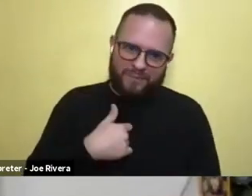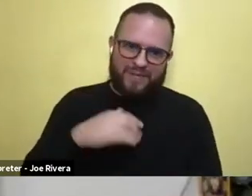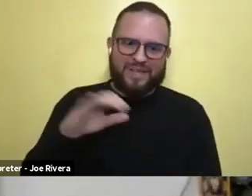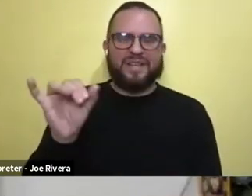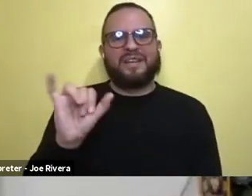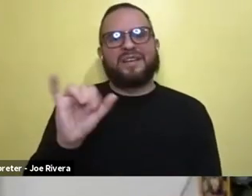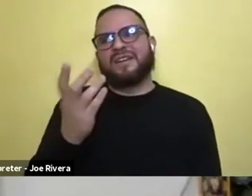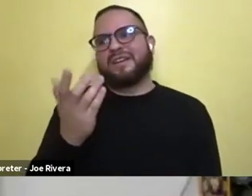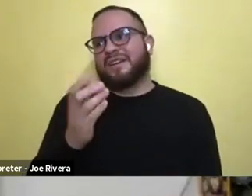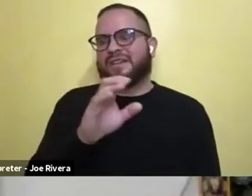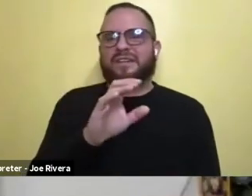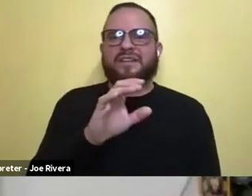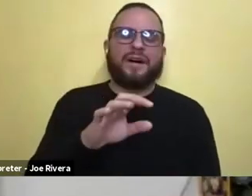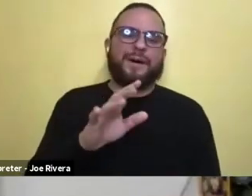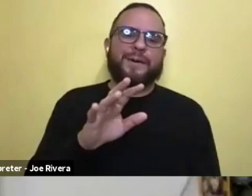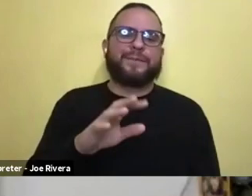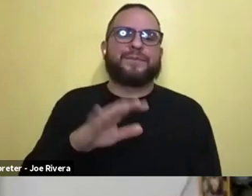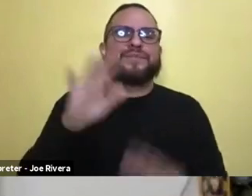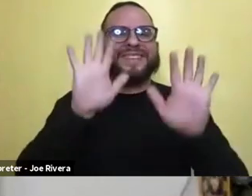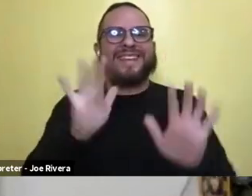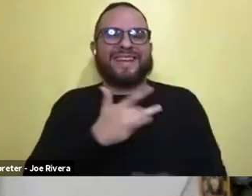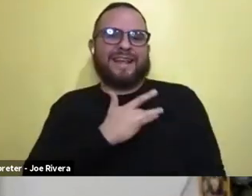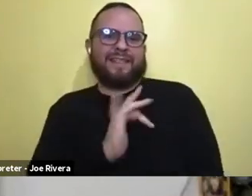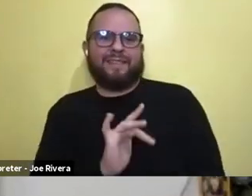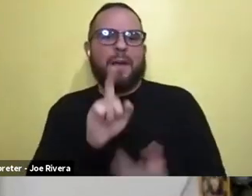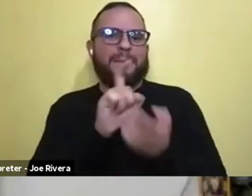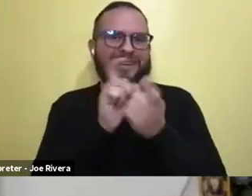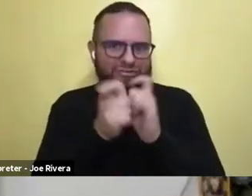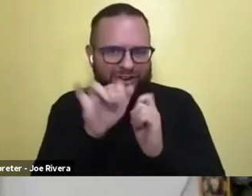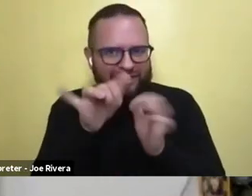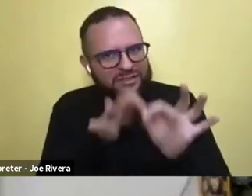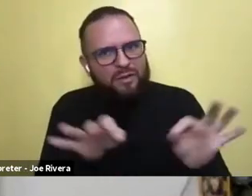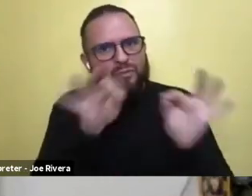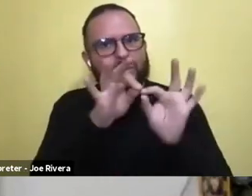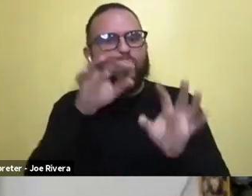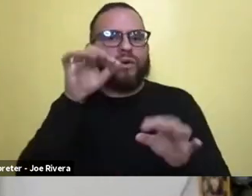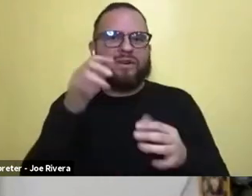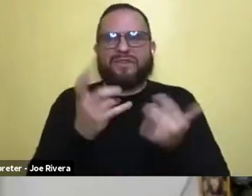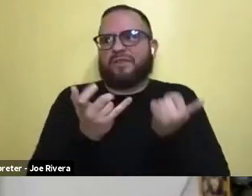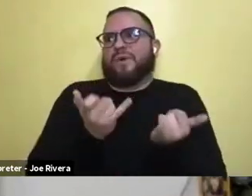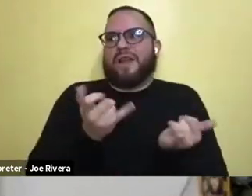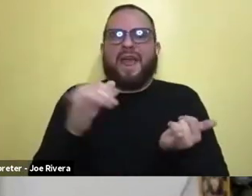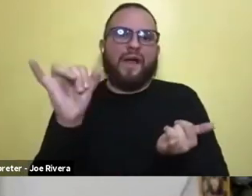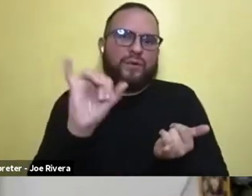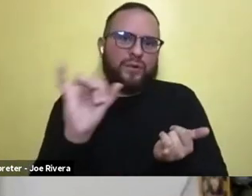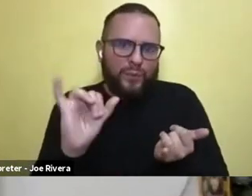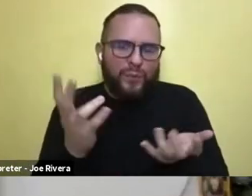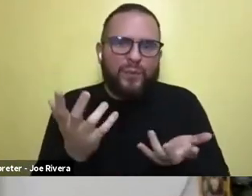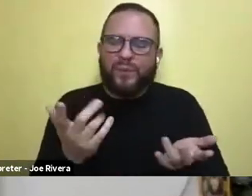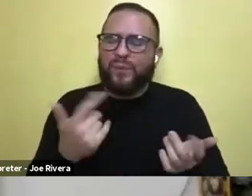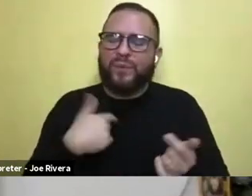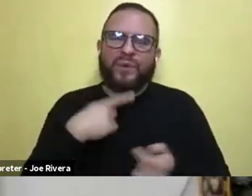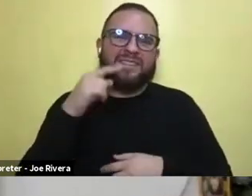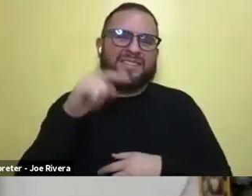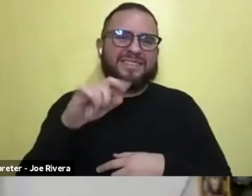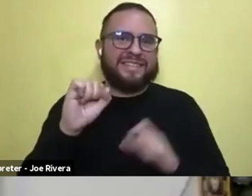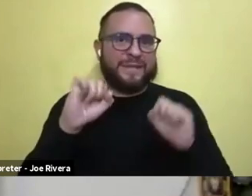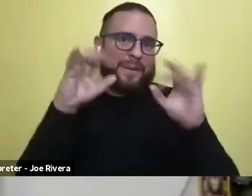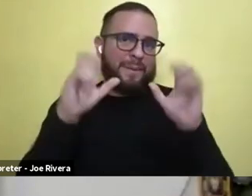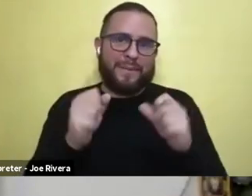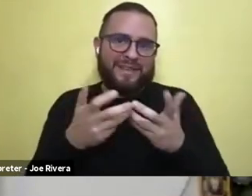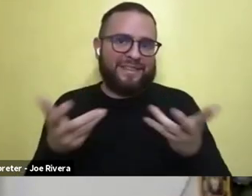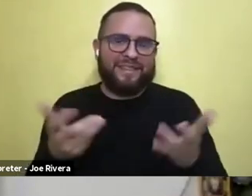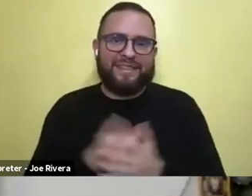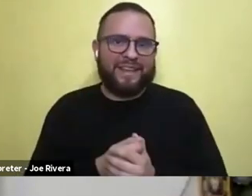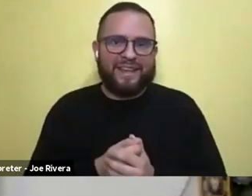obviously that's such an important issue in our society today. Um, and I think that it's just an amazing thing that there's,